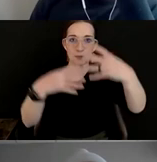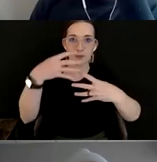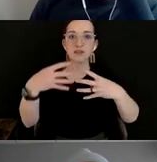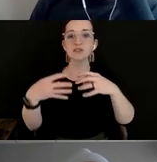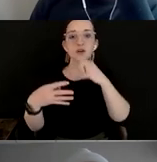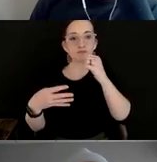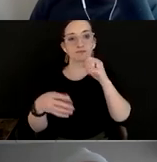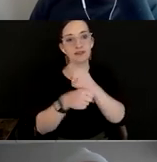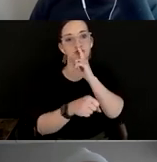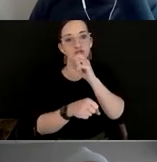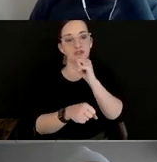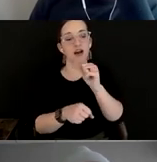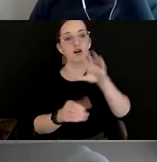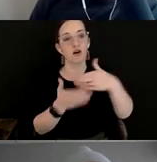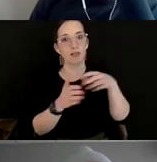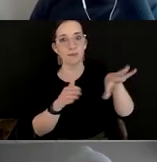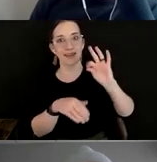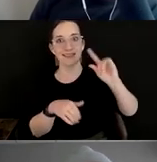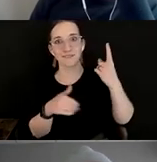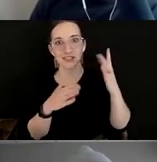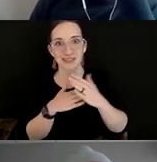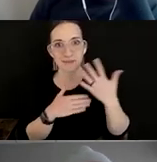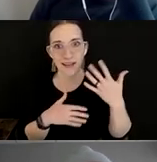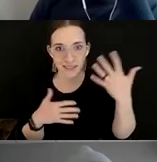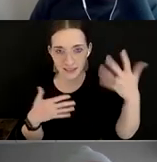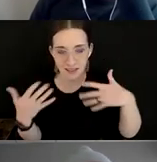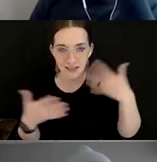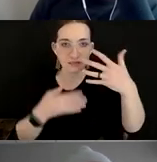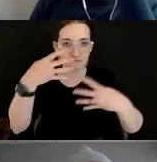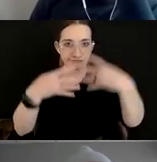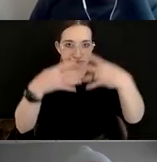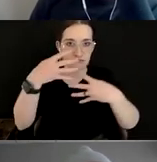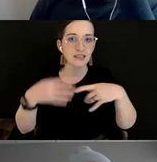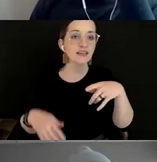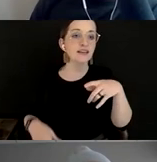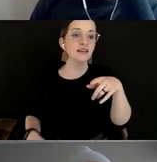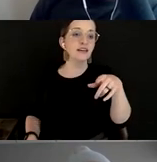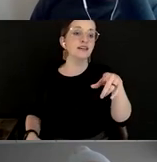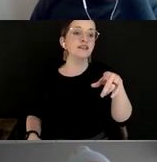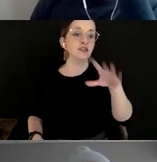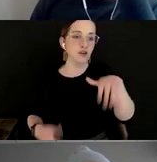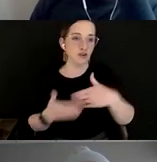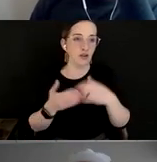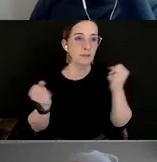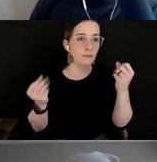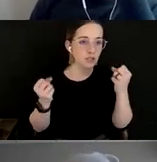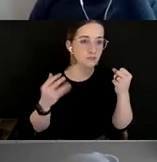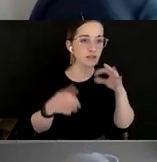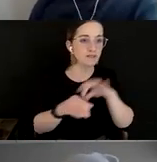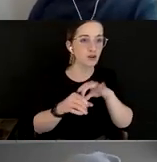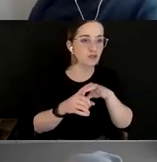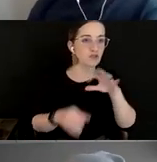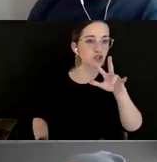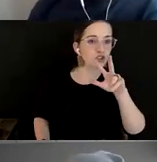So we're seeing, you know, all these are getting multiple votes. 35 people have already voted